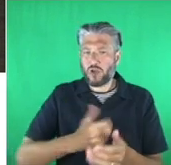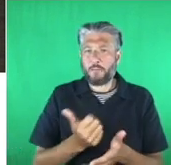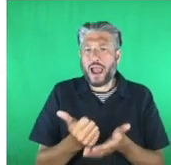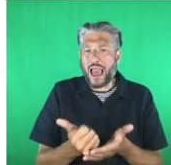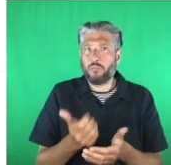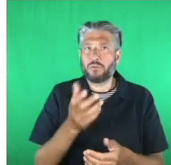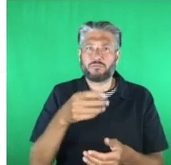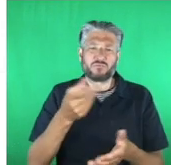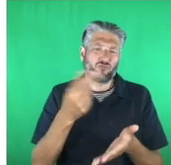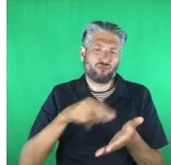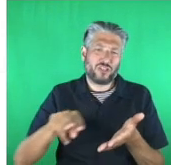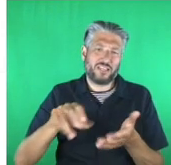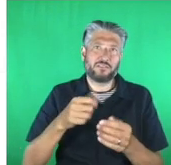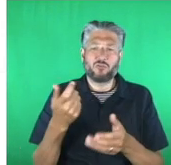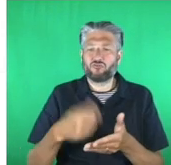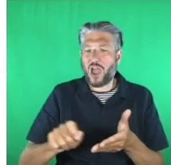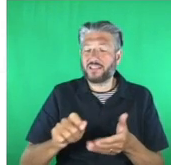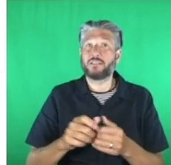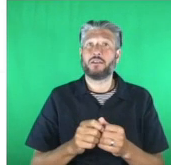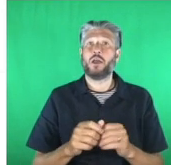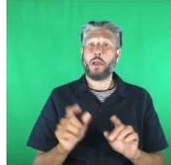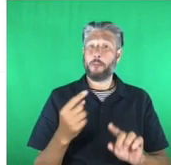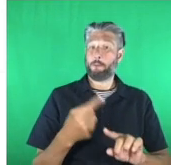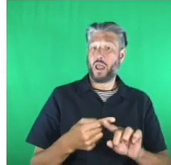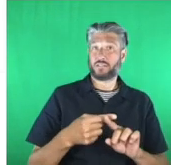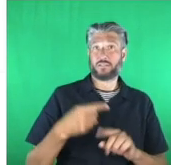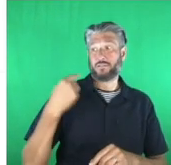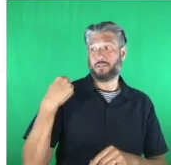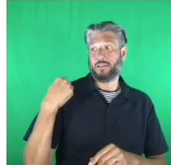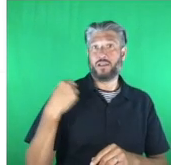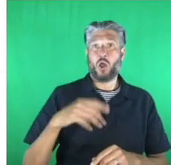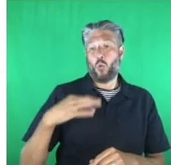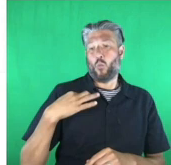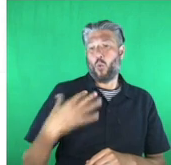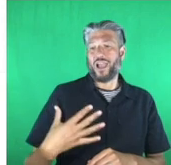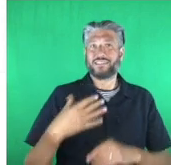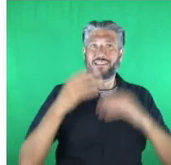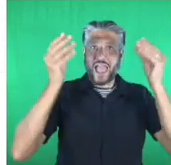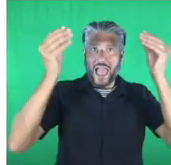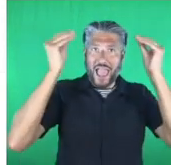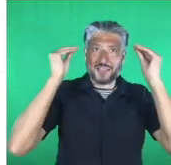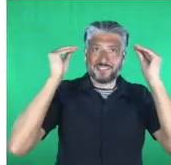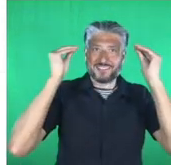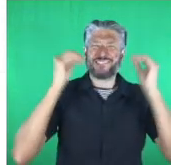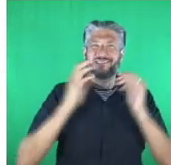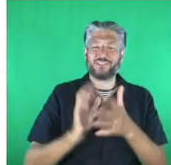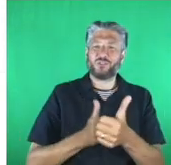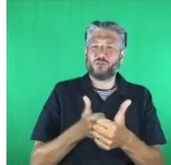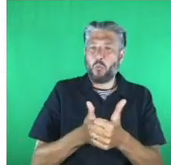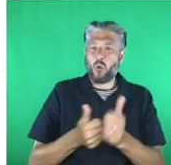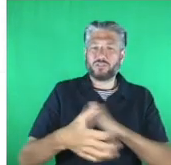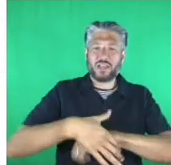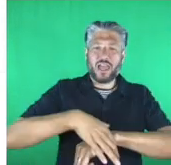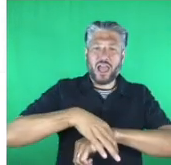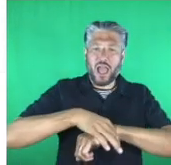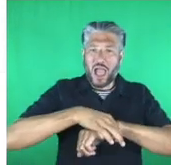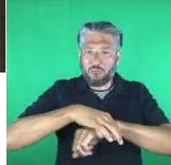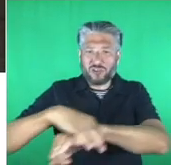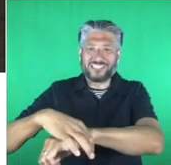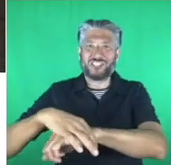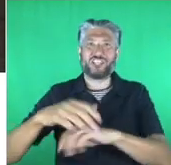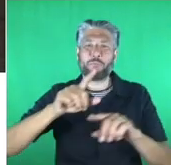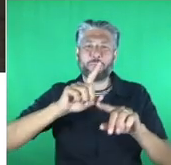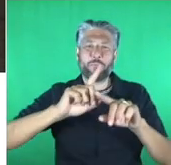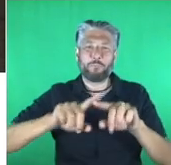we had White Hat who won the Diversity Award for their work creating and supporting apprenticeships for people of all ages from all diverse backgrounds.